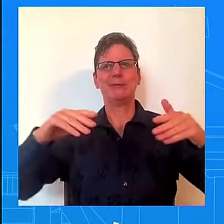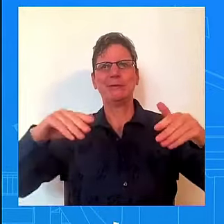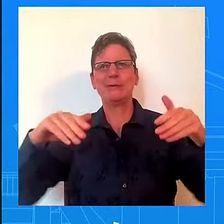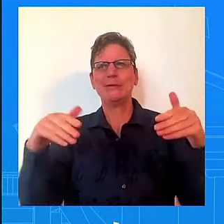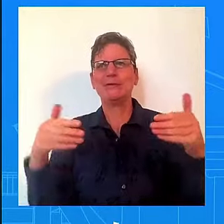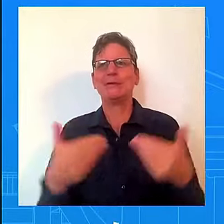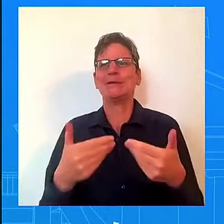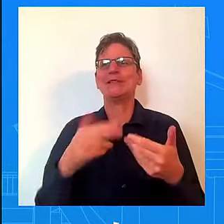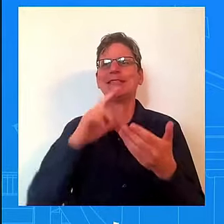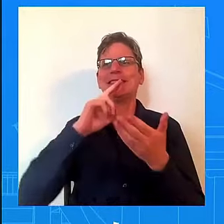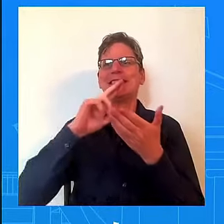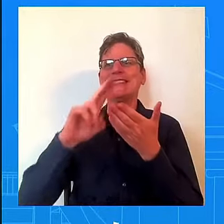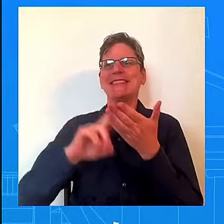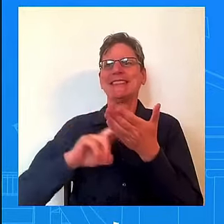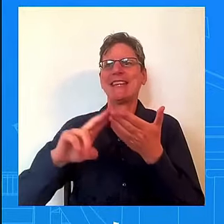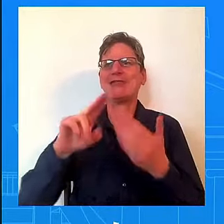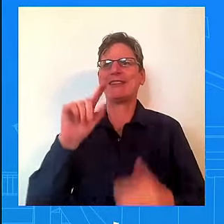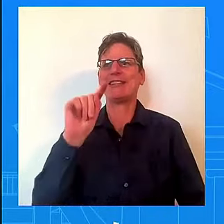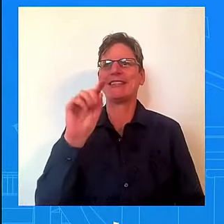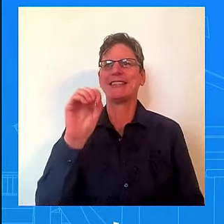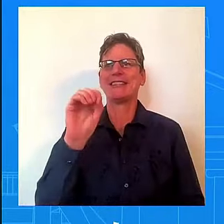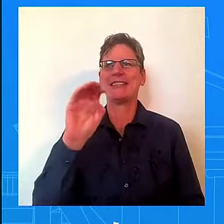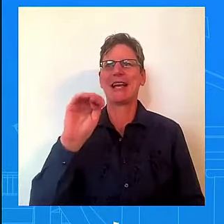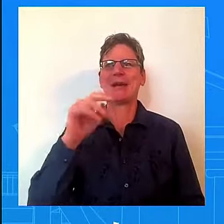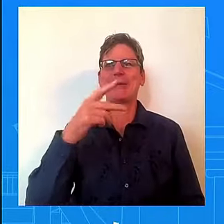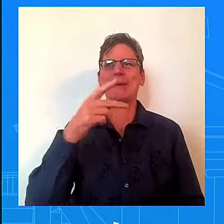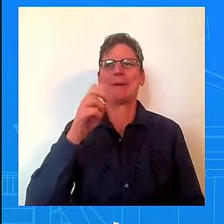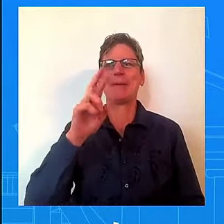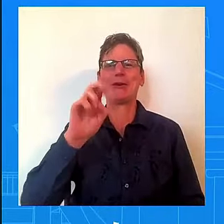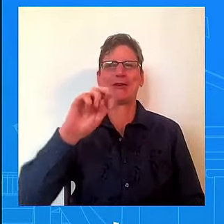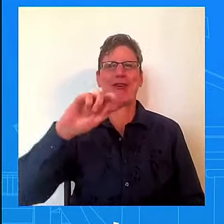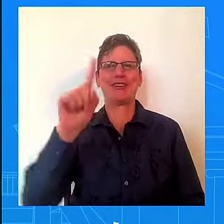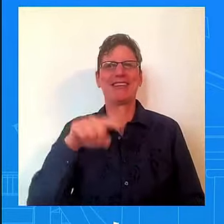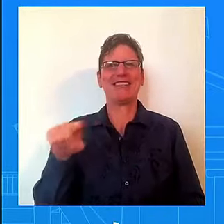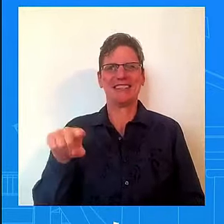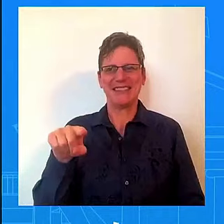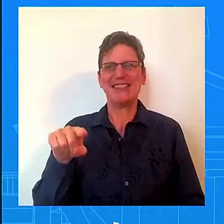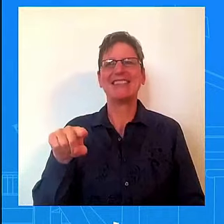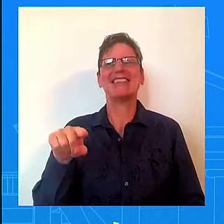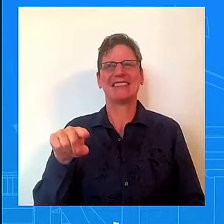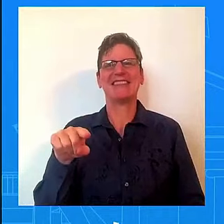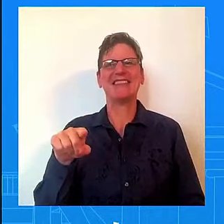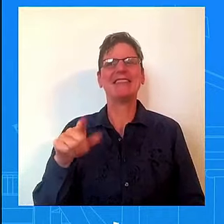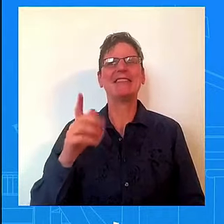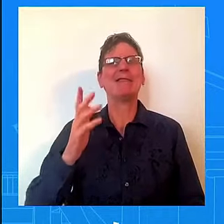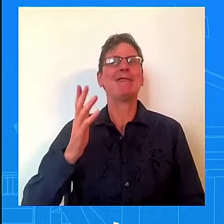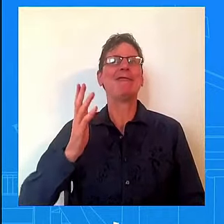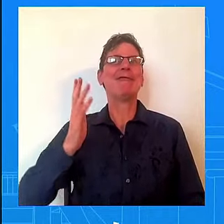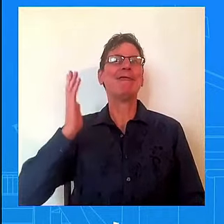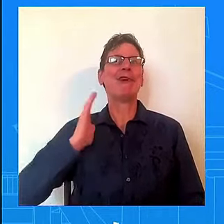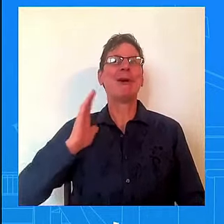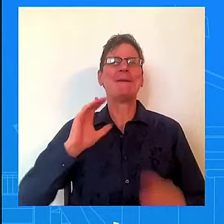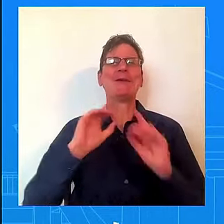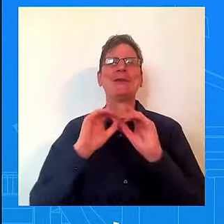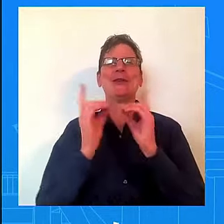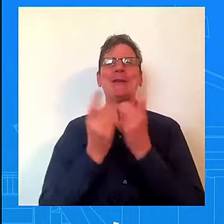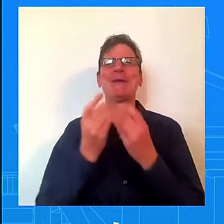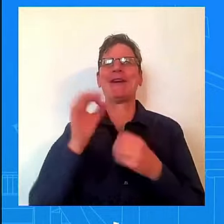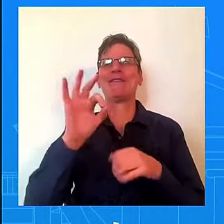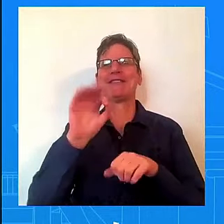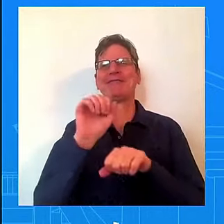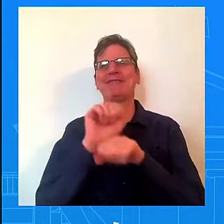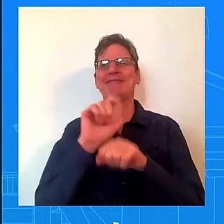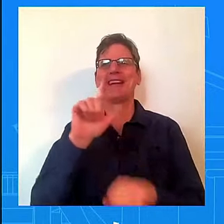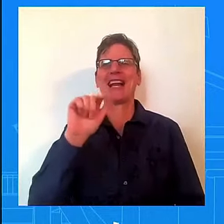obviously, Director of Intergovernmental Affairs, to talk about his engagement and what he's experienced on the ground